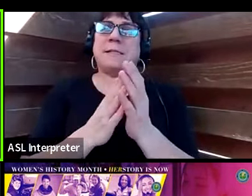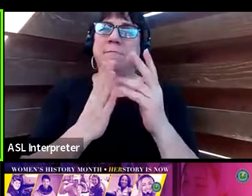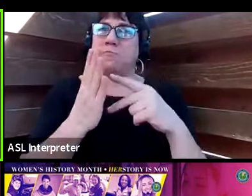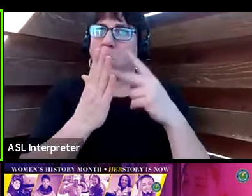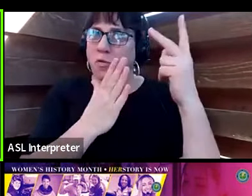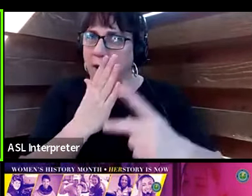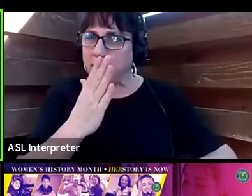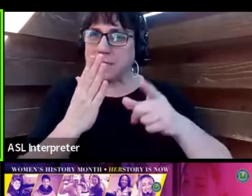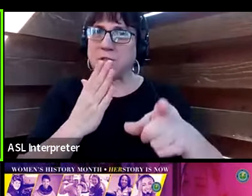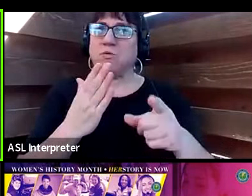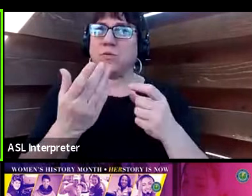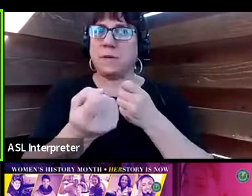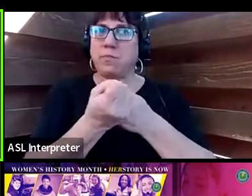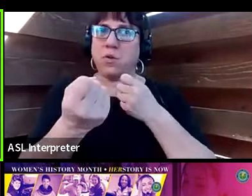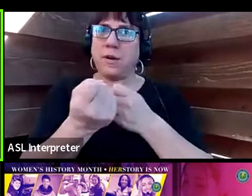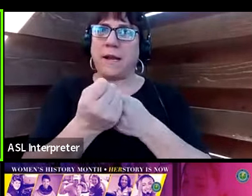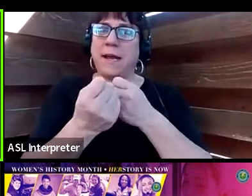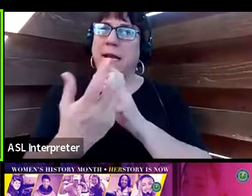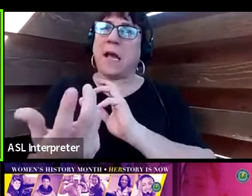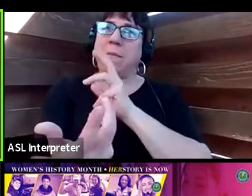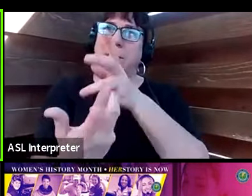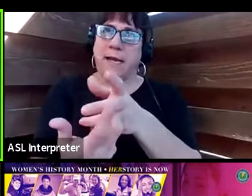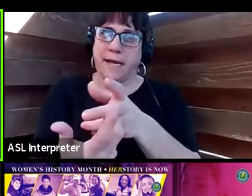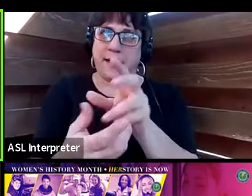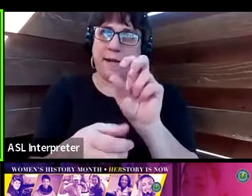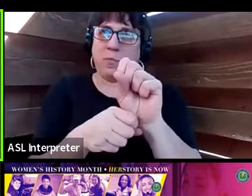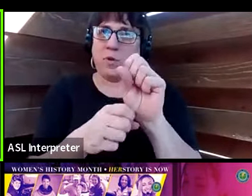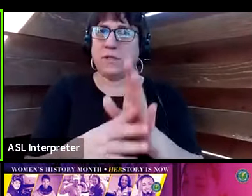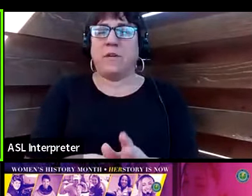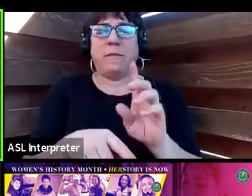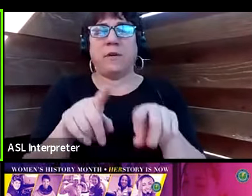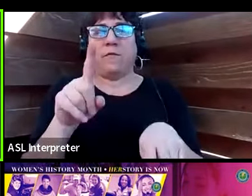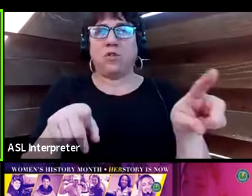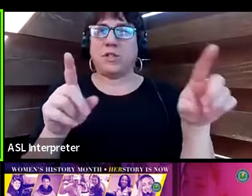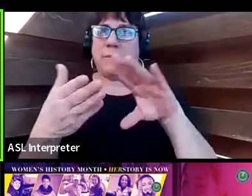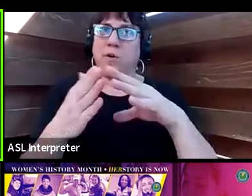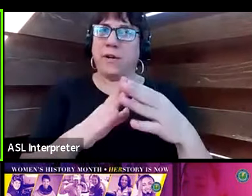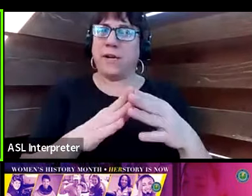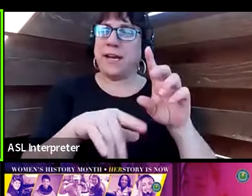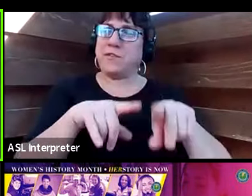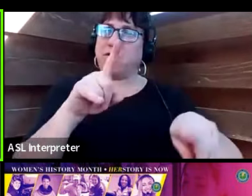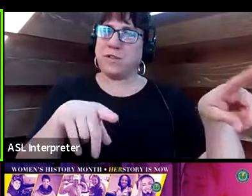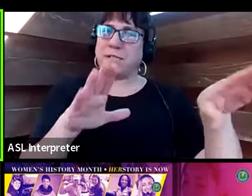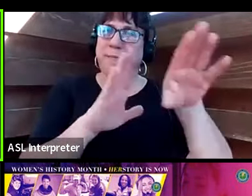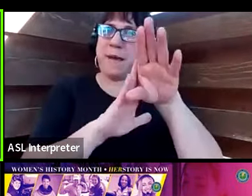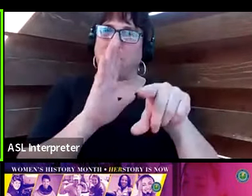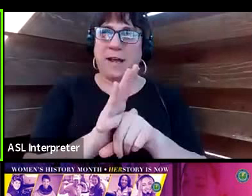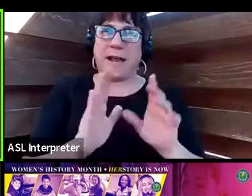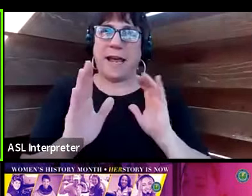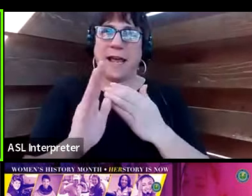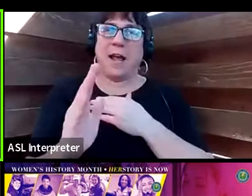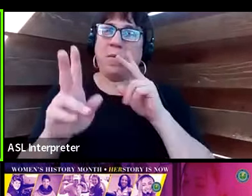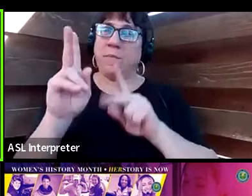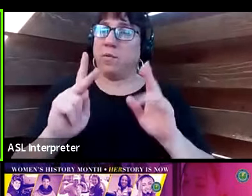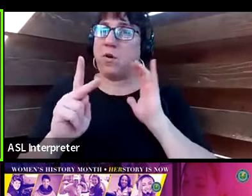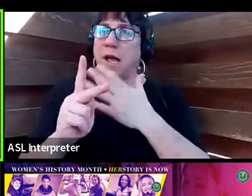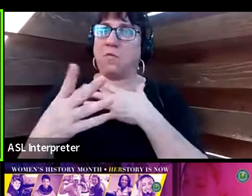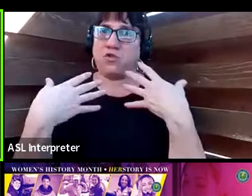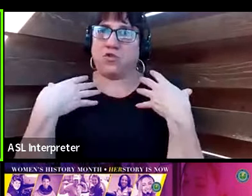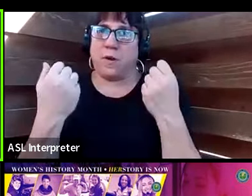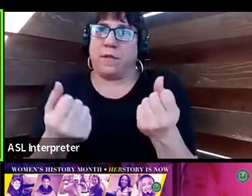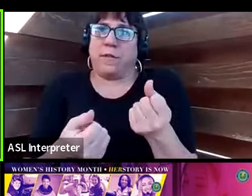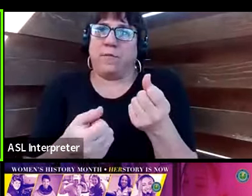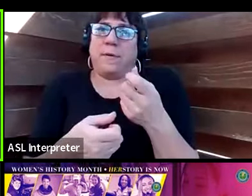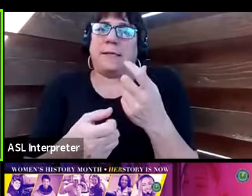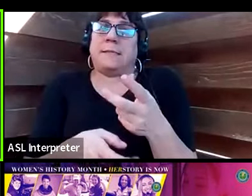accommodate the employees from a very diverse community and background. We always say our people are our strength, and we take great